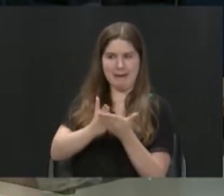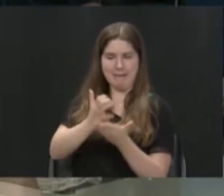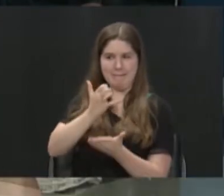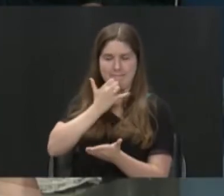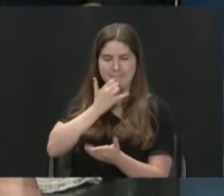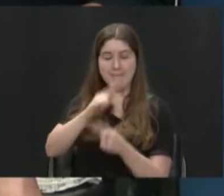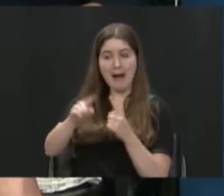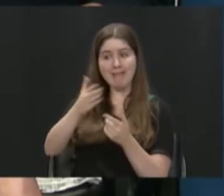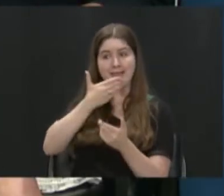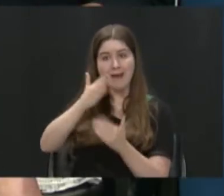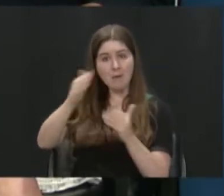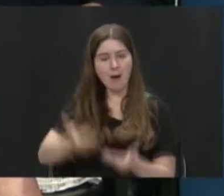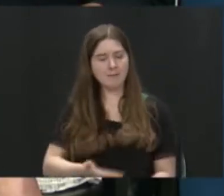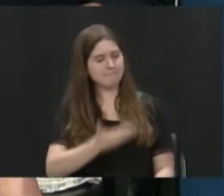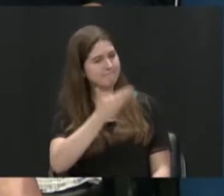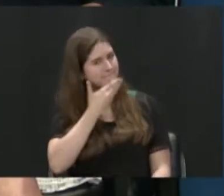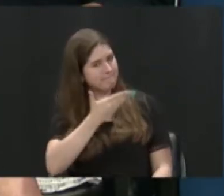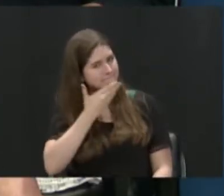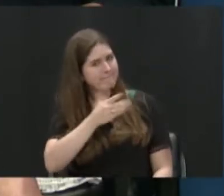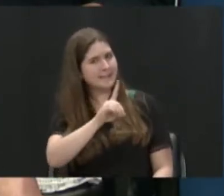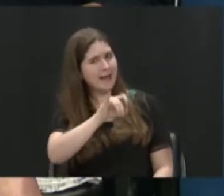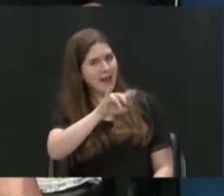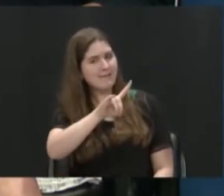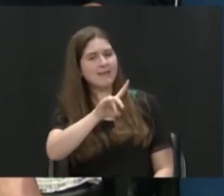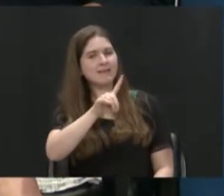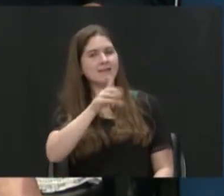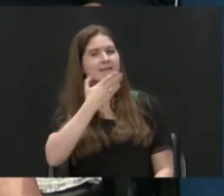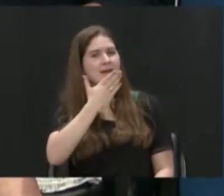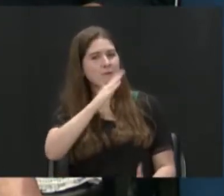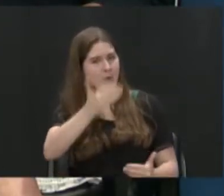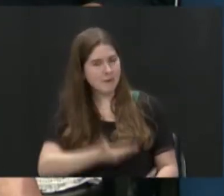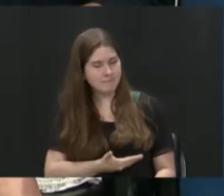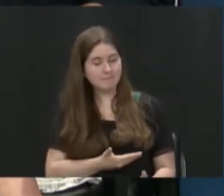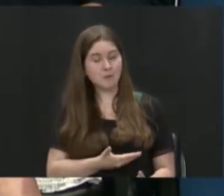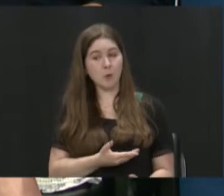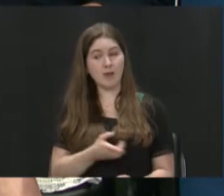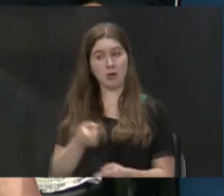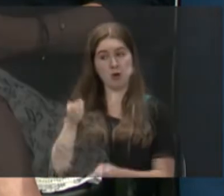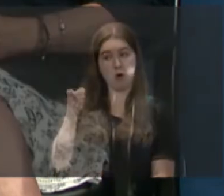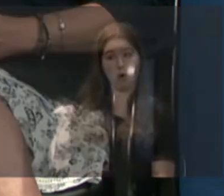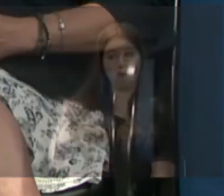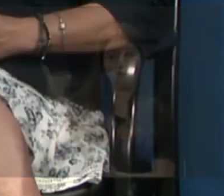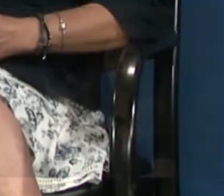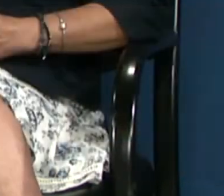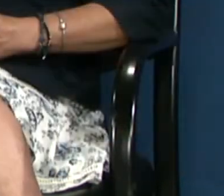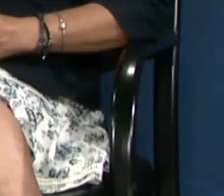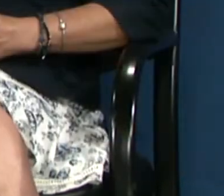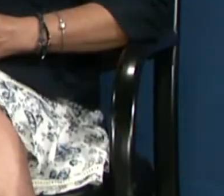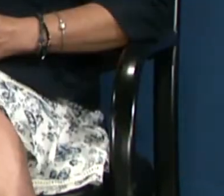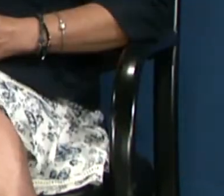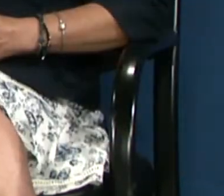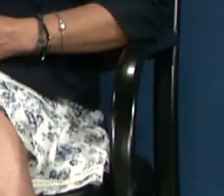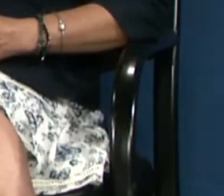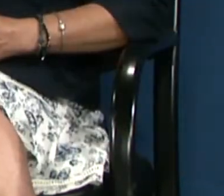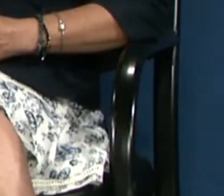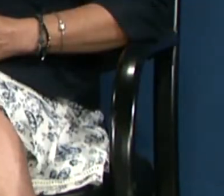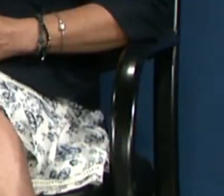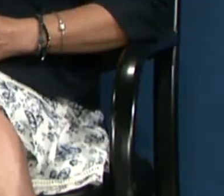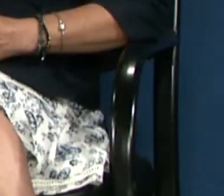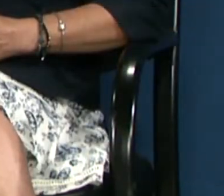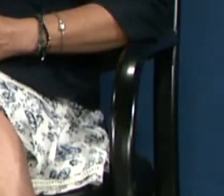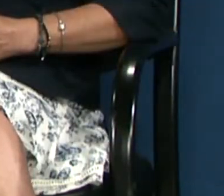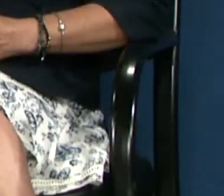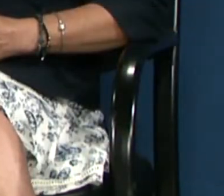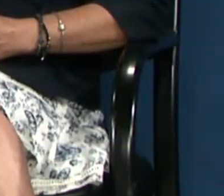Thank you, David. Thank you for having us. Yeah. And her guest or our guest together is Tessa O'Halloran, a